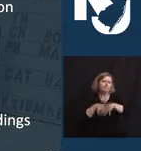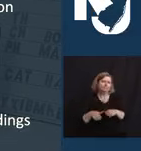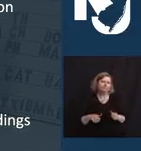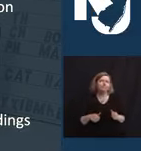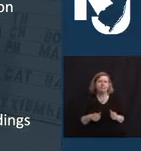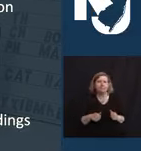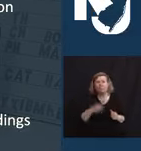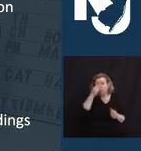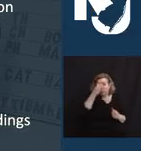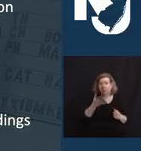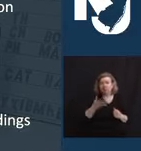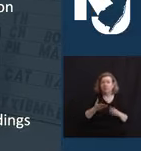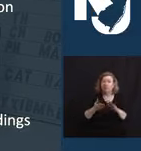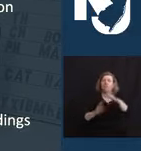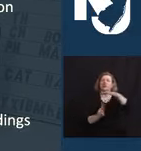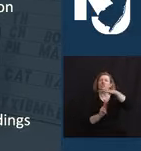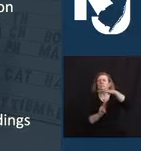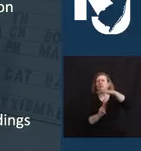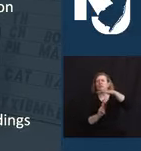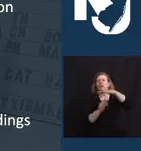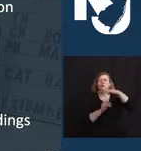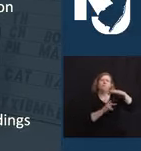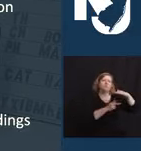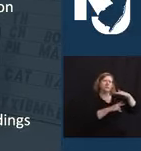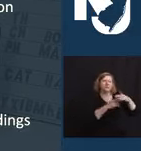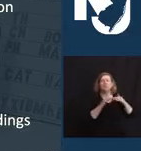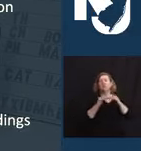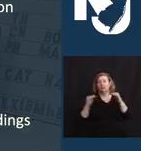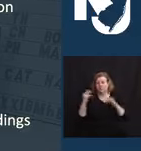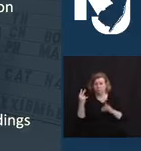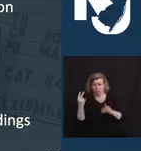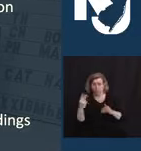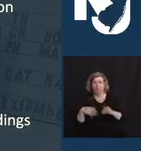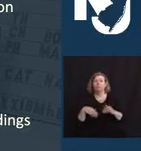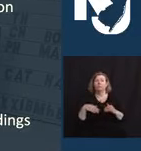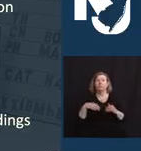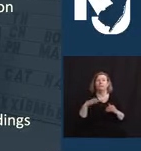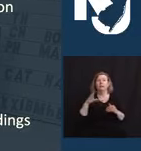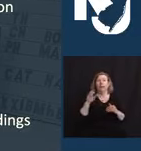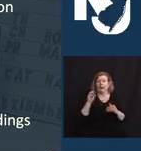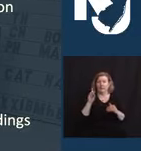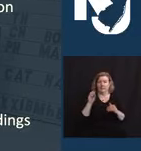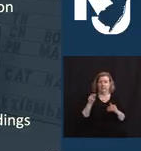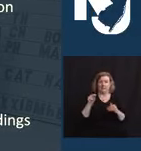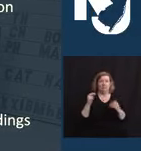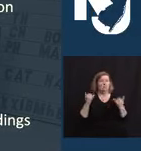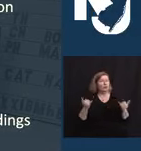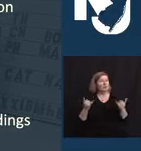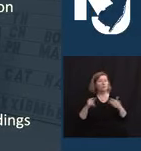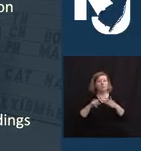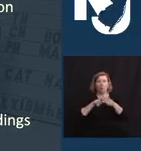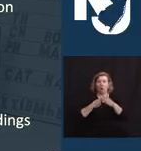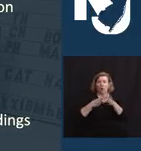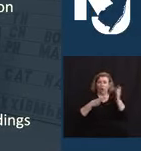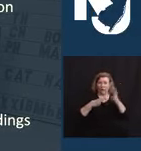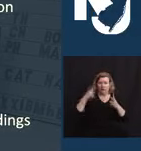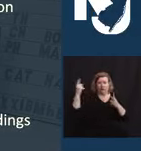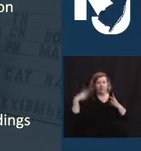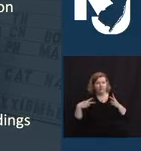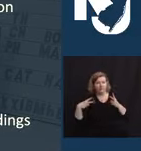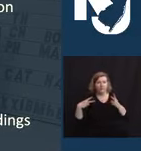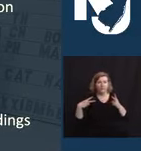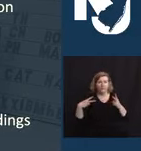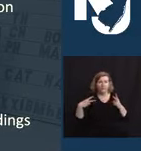-K through grade 2, students in Camden started on a hybrid schedule today, and I join their educators in welcoming